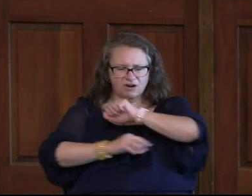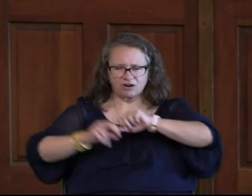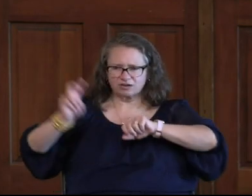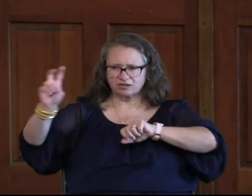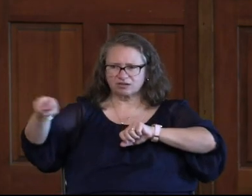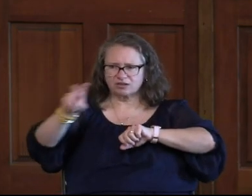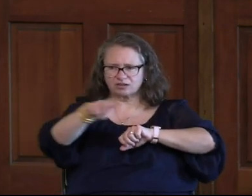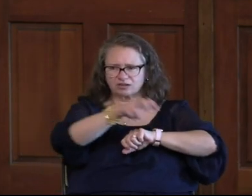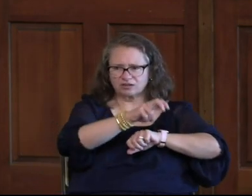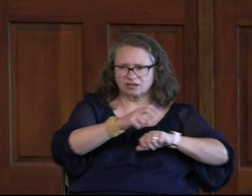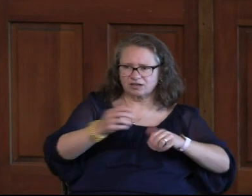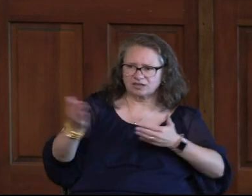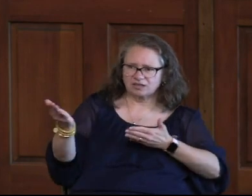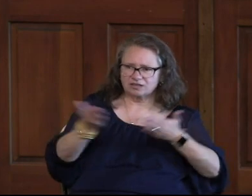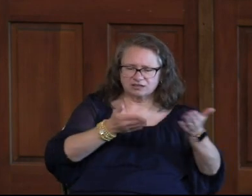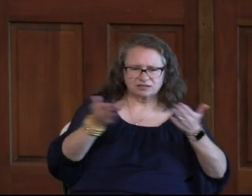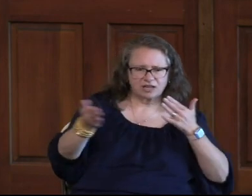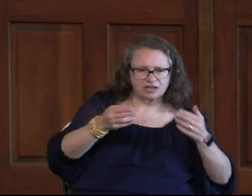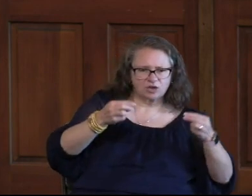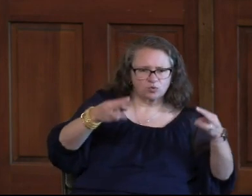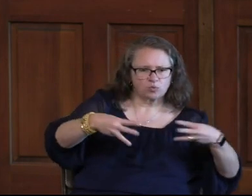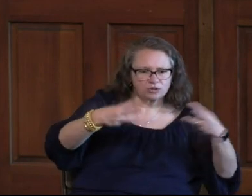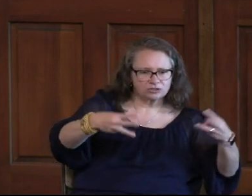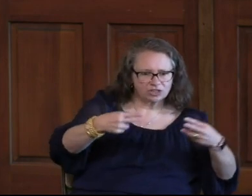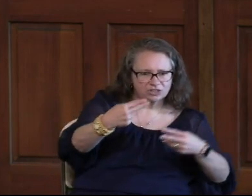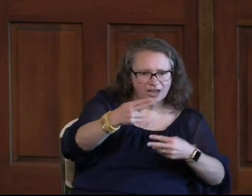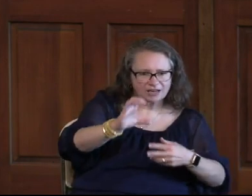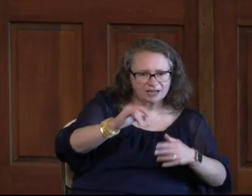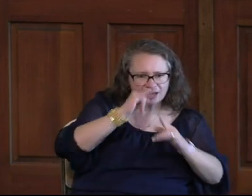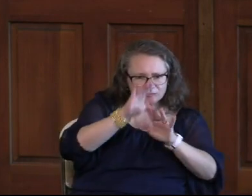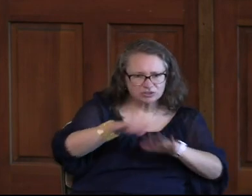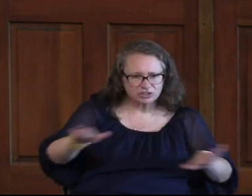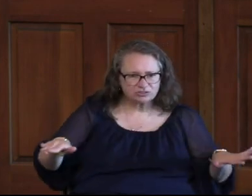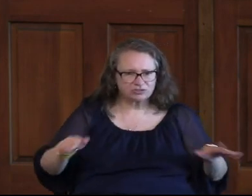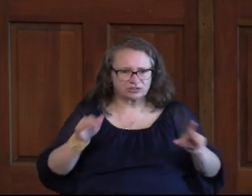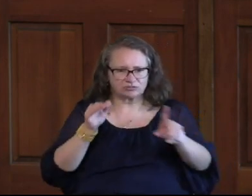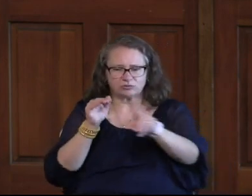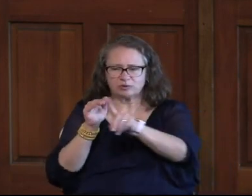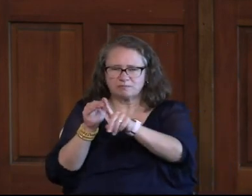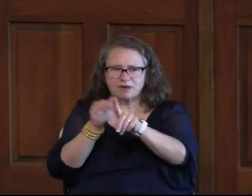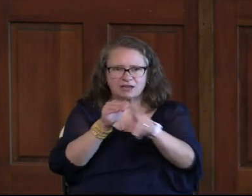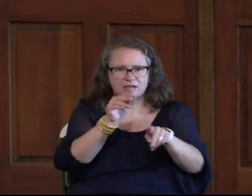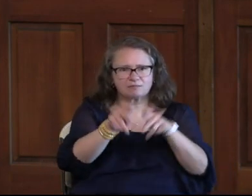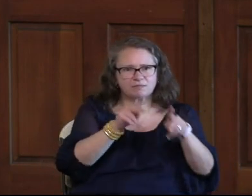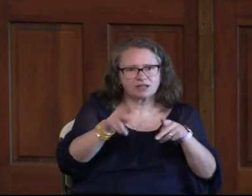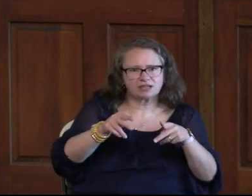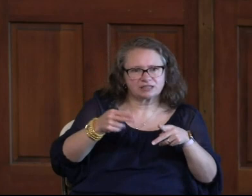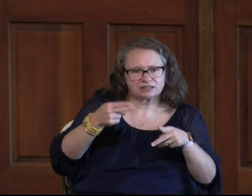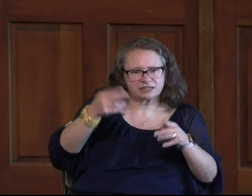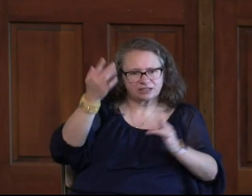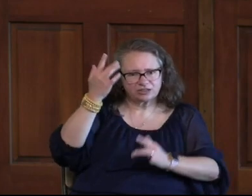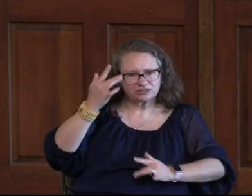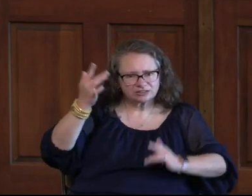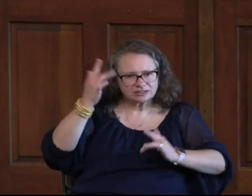taking wheelchairs to handicap kids reminding people that God